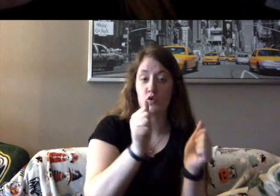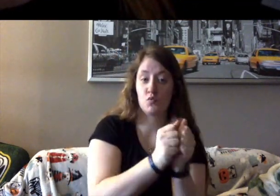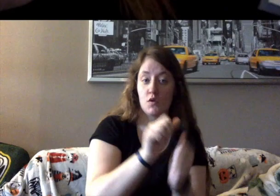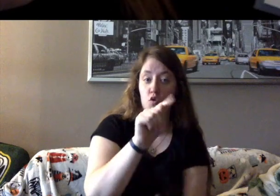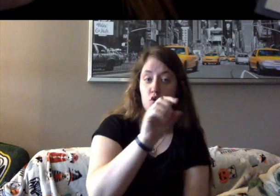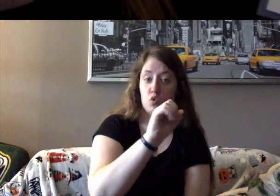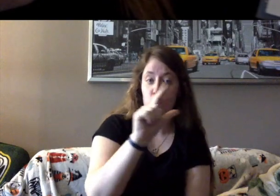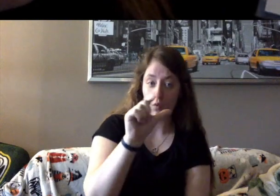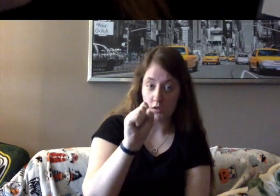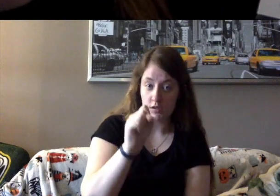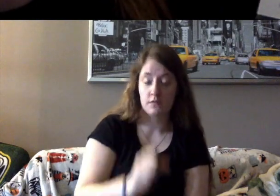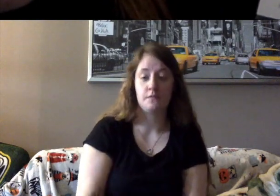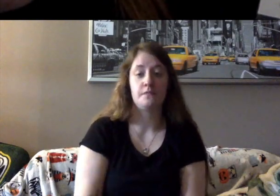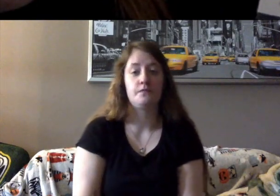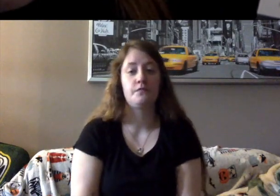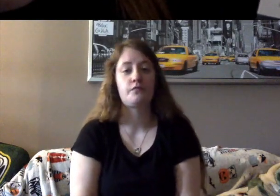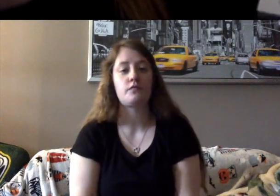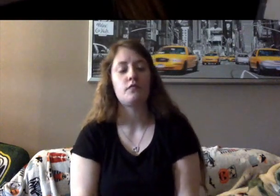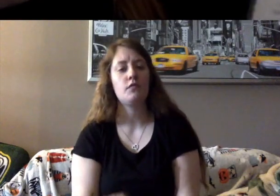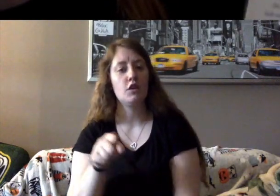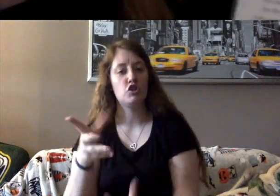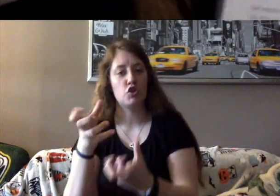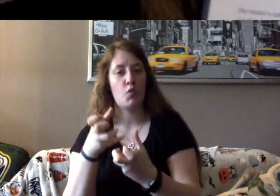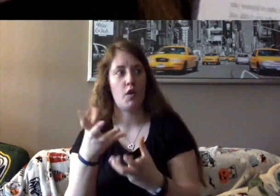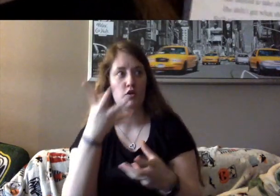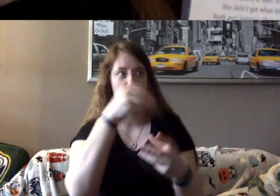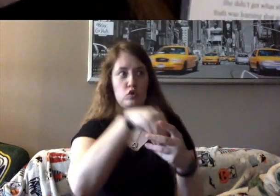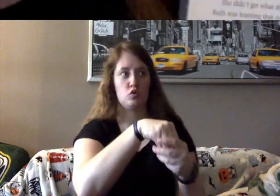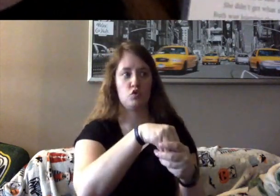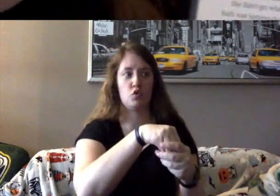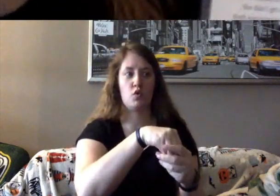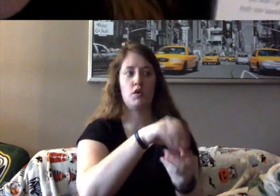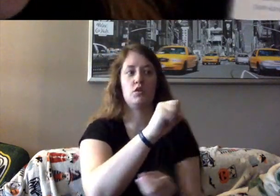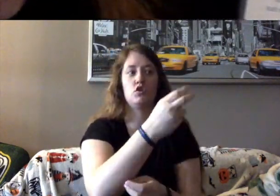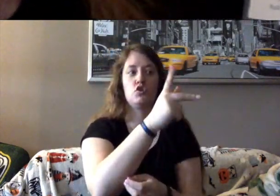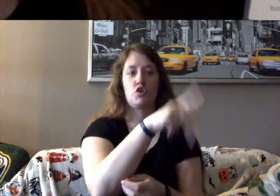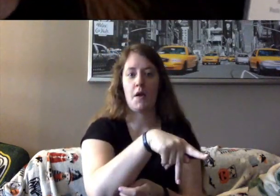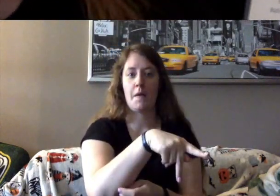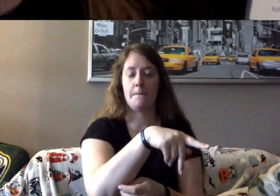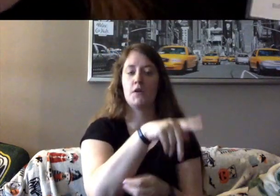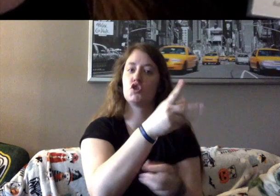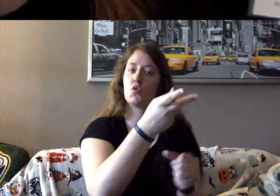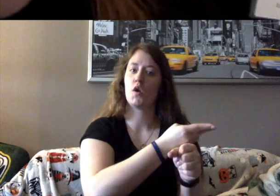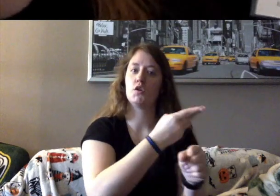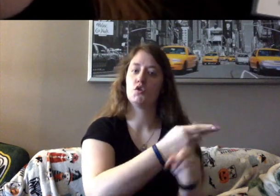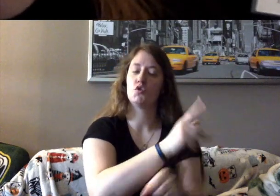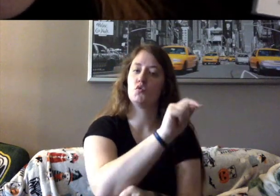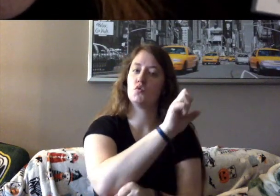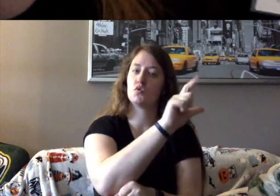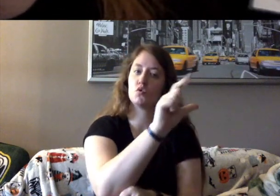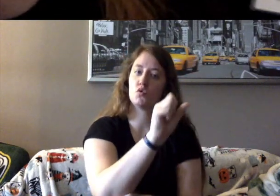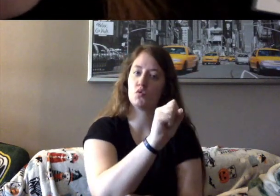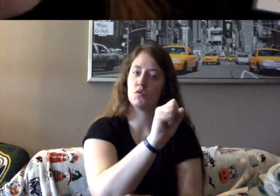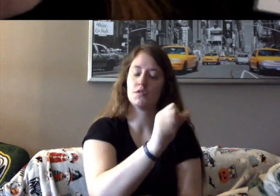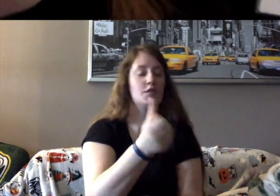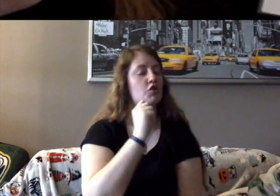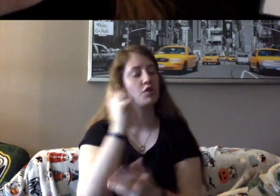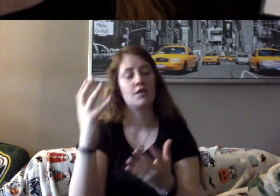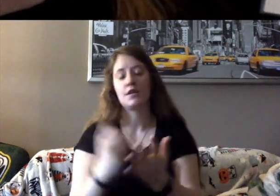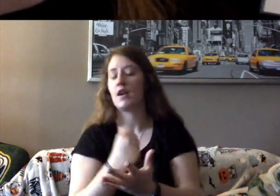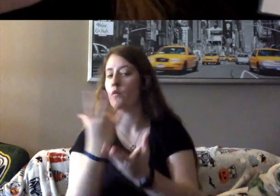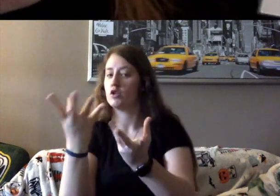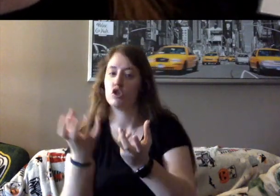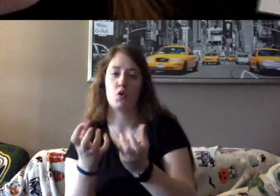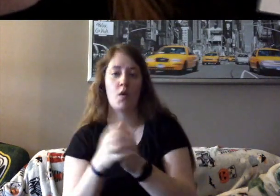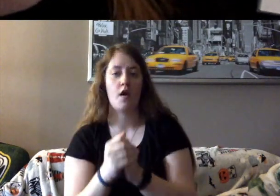She wanted to take shop. She wanted to handle a saw. She didn't get what she wanted. It